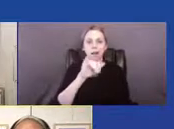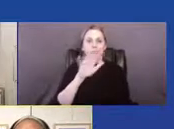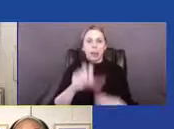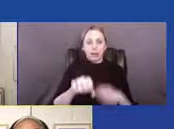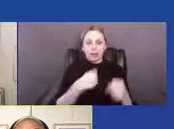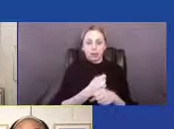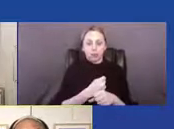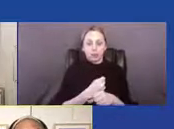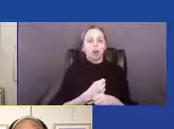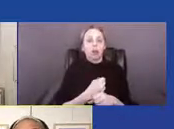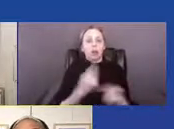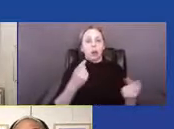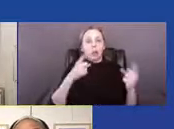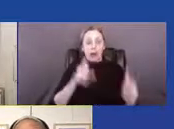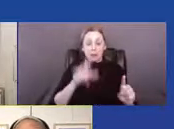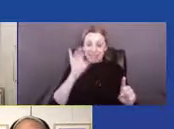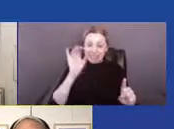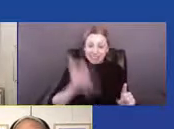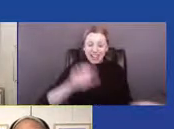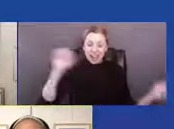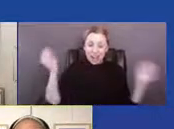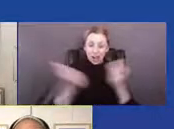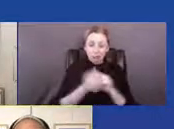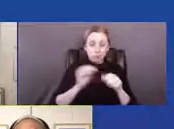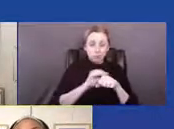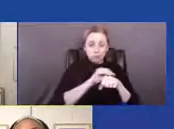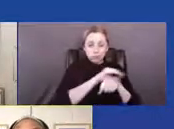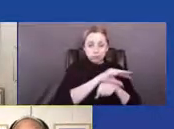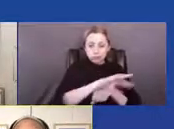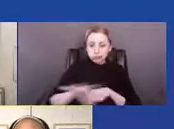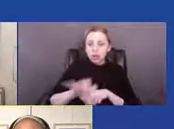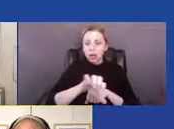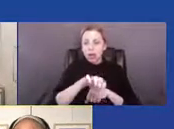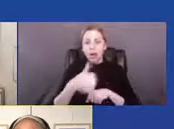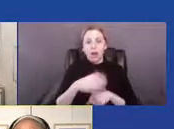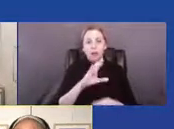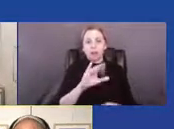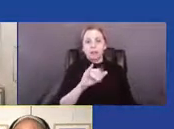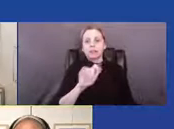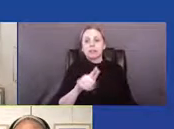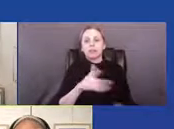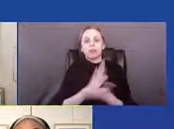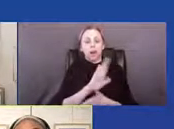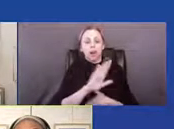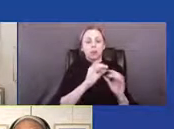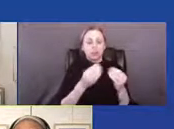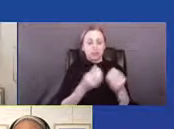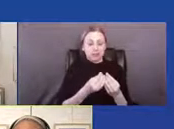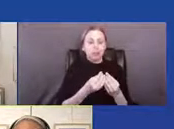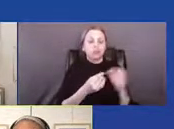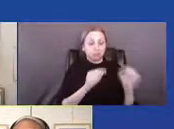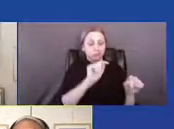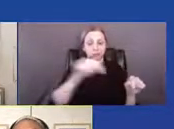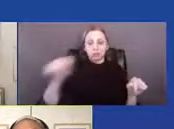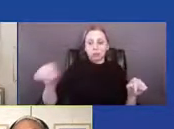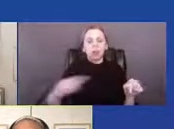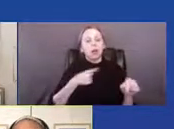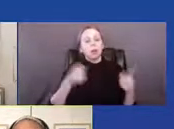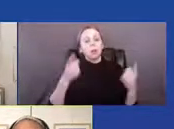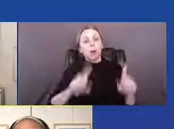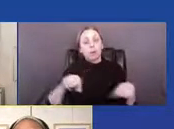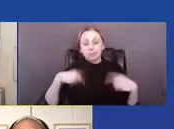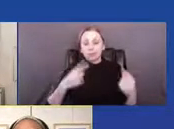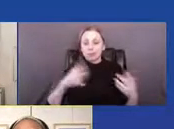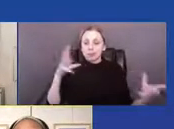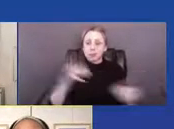which propelled the formation of other gay, lesbian, and bisexual civil rights organizations. Notably, within 20